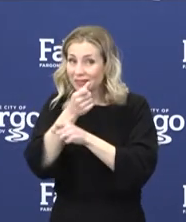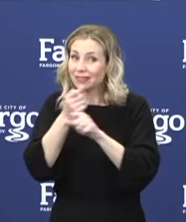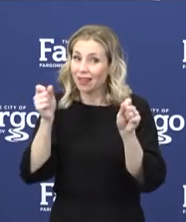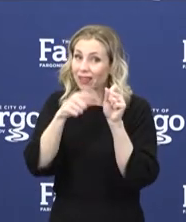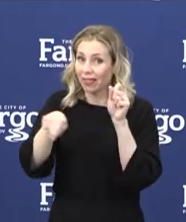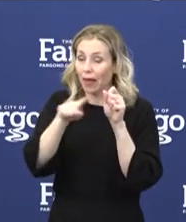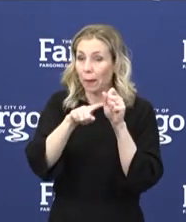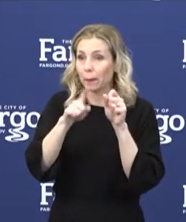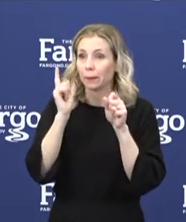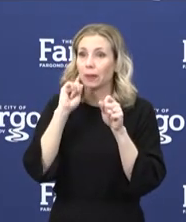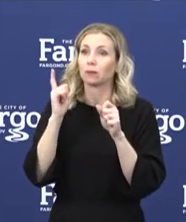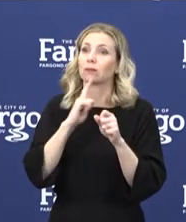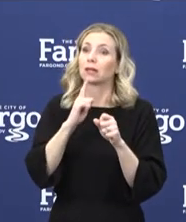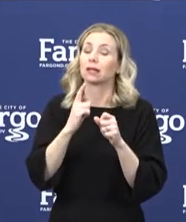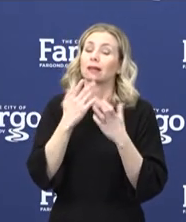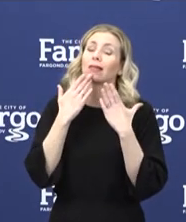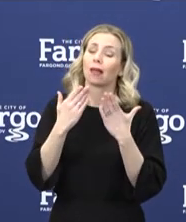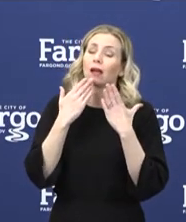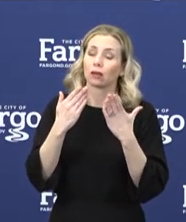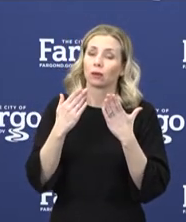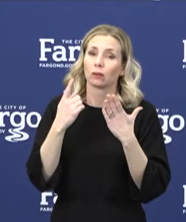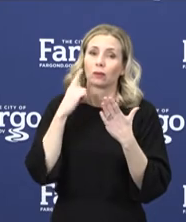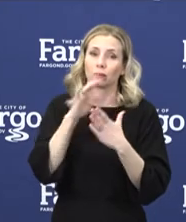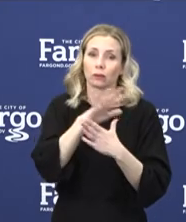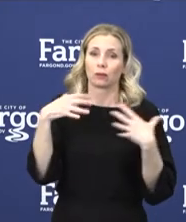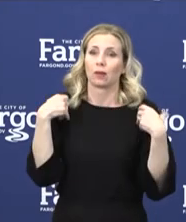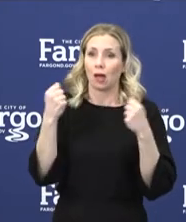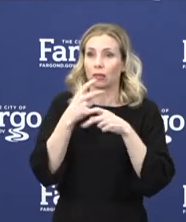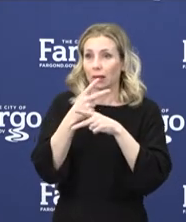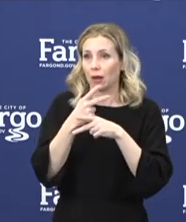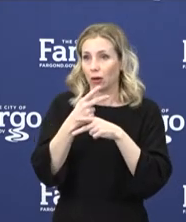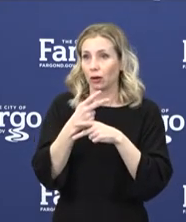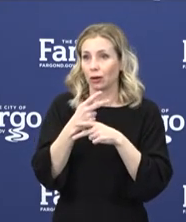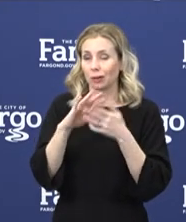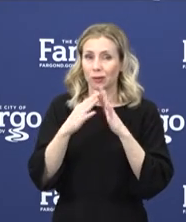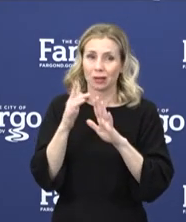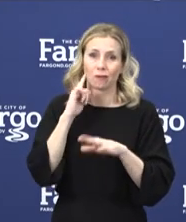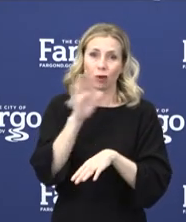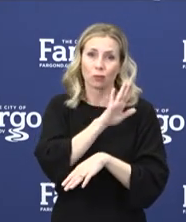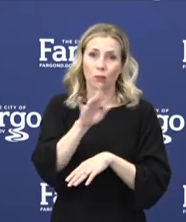be extremely grateful to the healthcare community for that commitment.